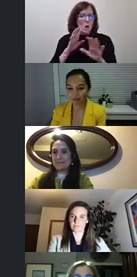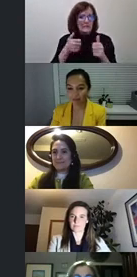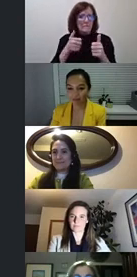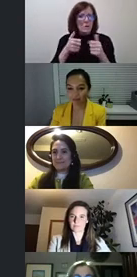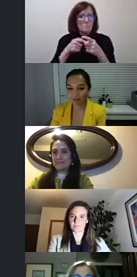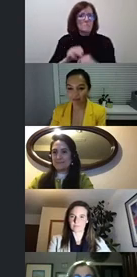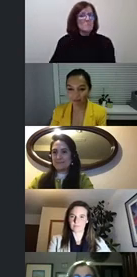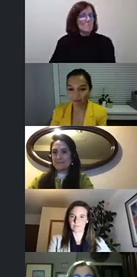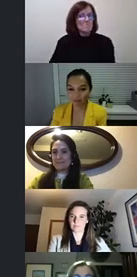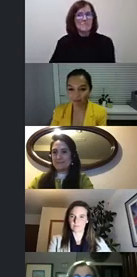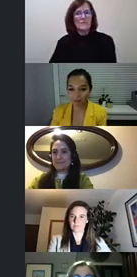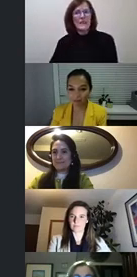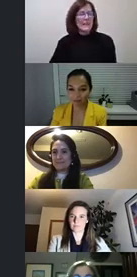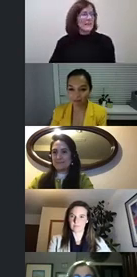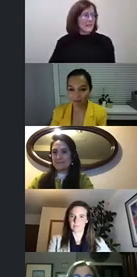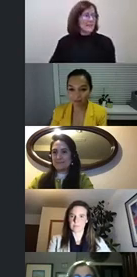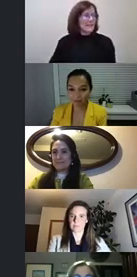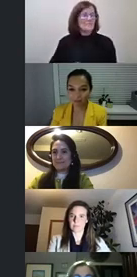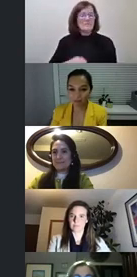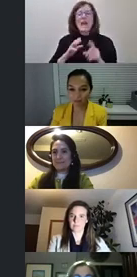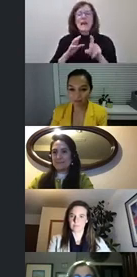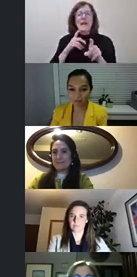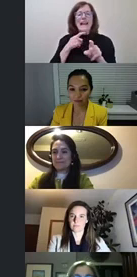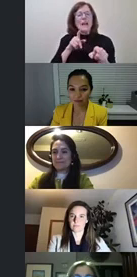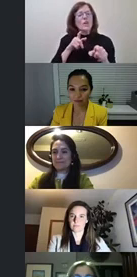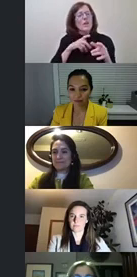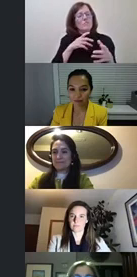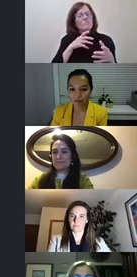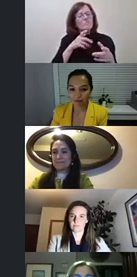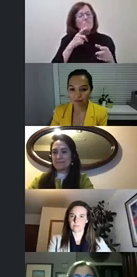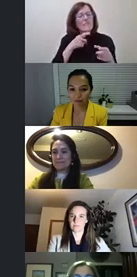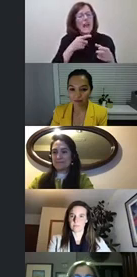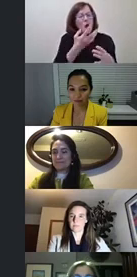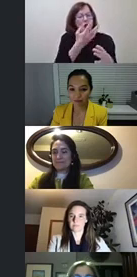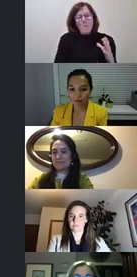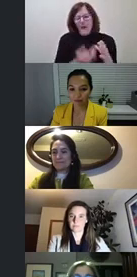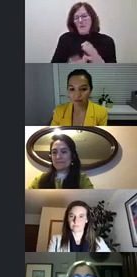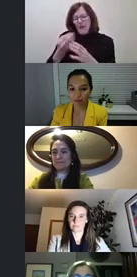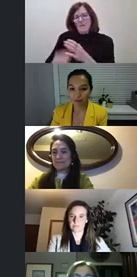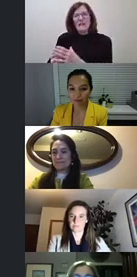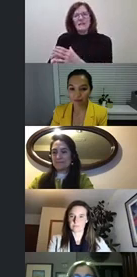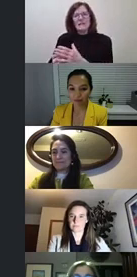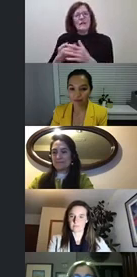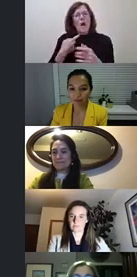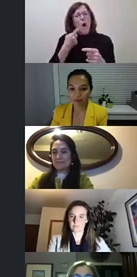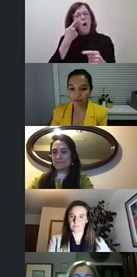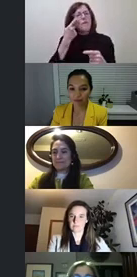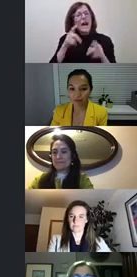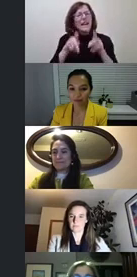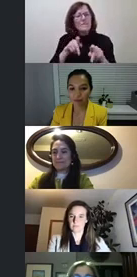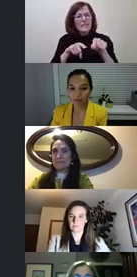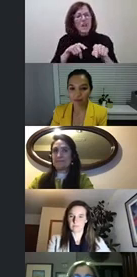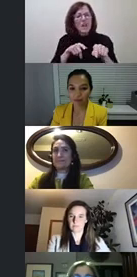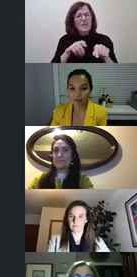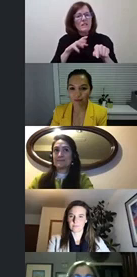gap and so we need to consider as people boots on the ground stakeholders whatever